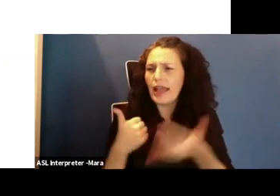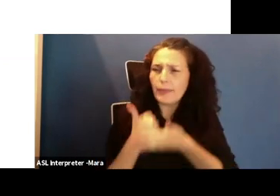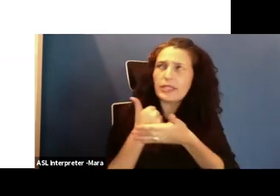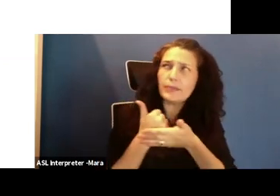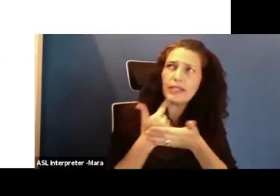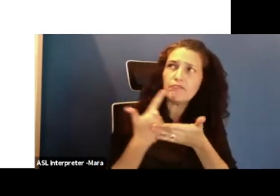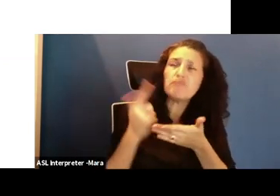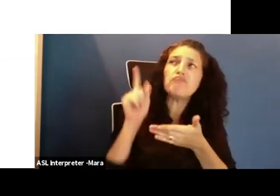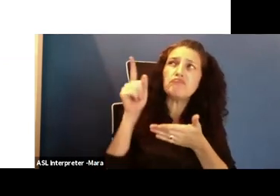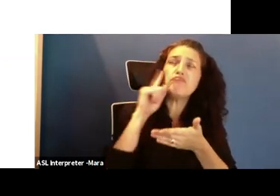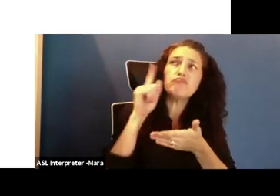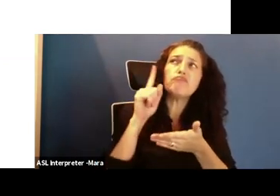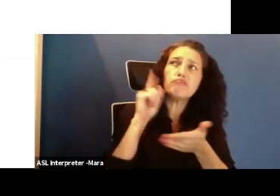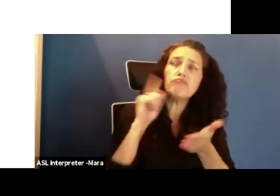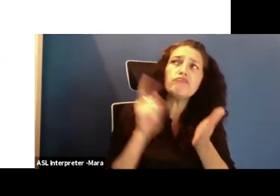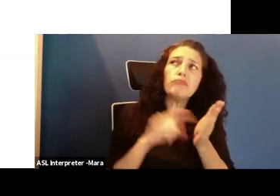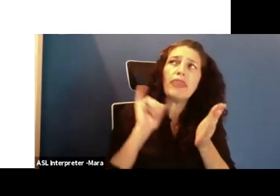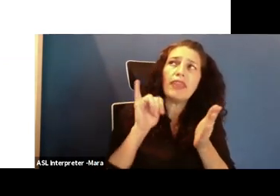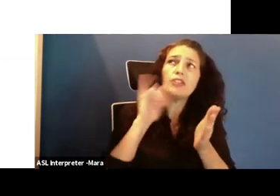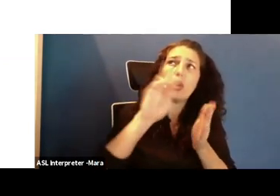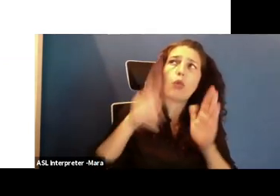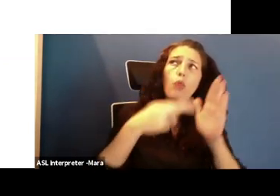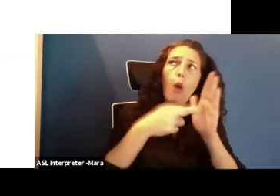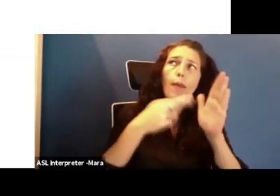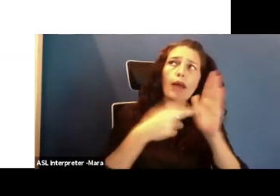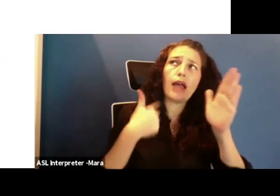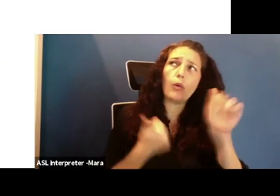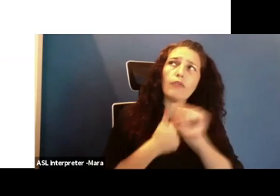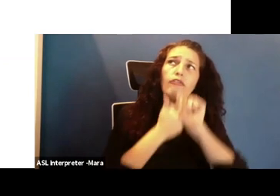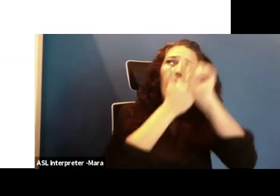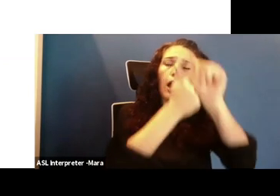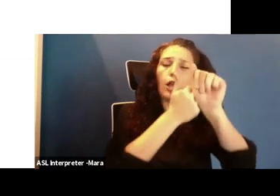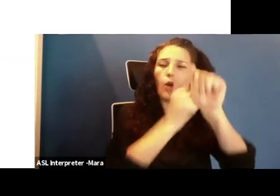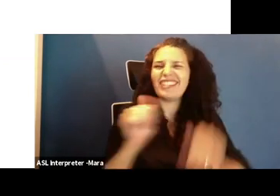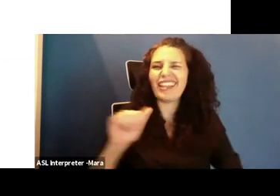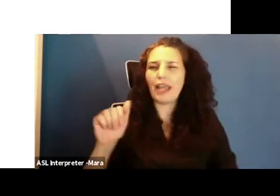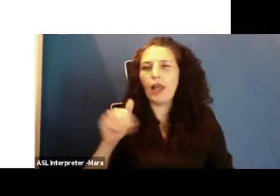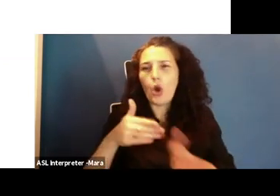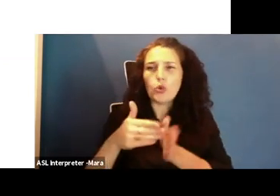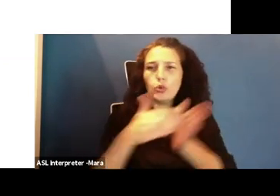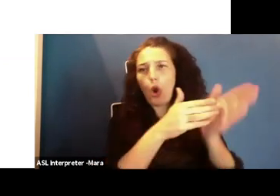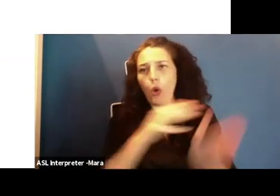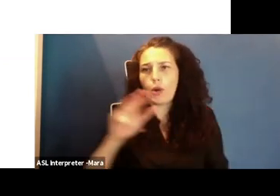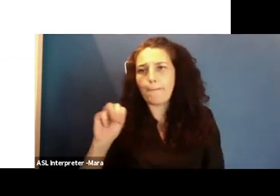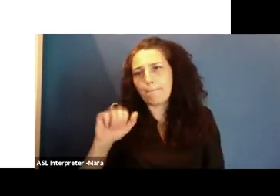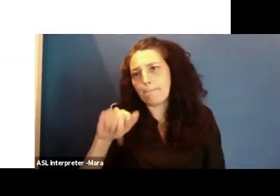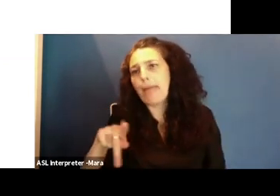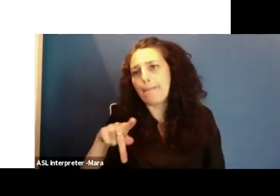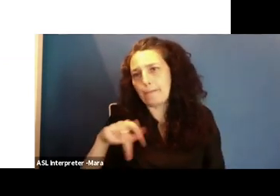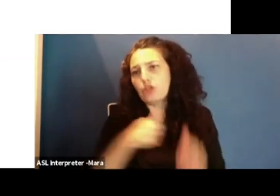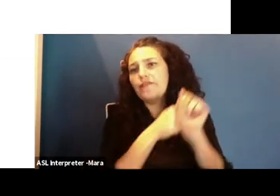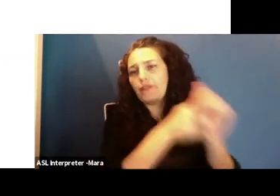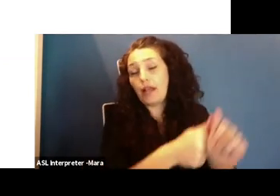that might help give you a roadmap to where you want to go. Also have a support system. So